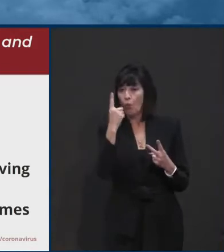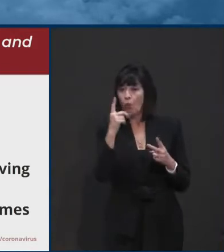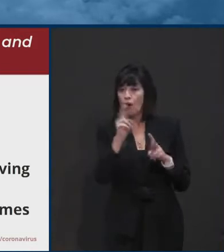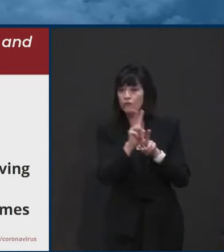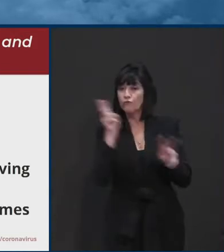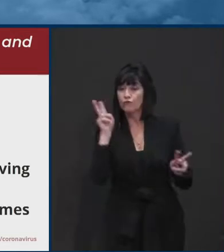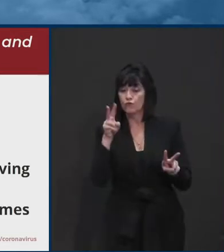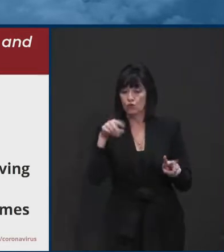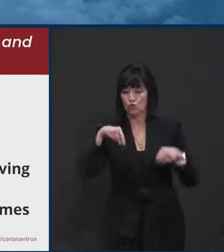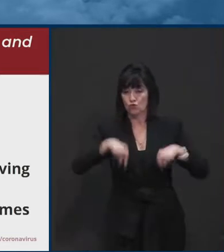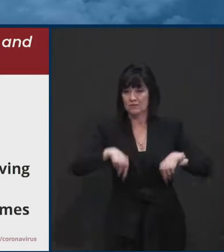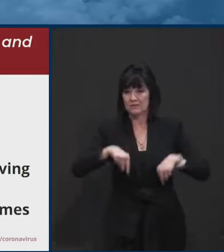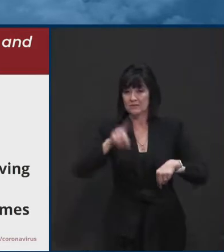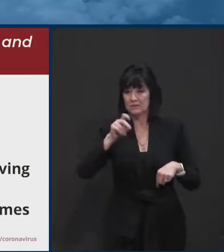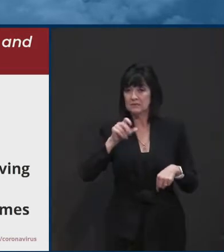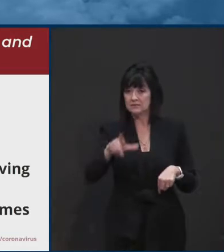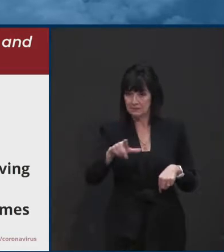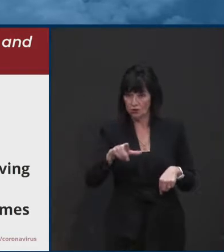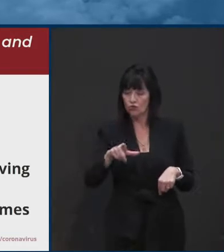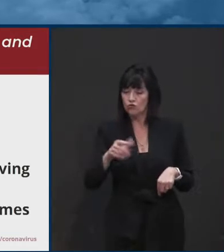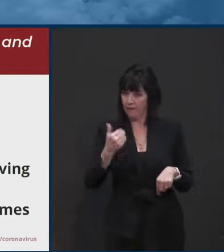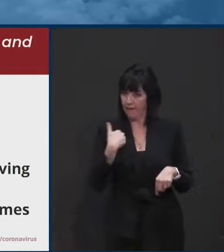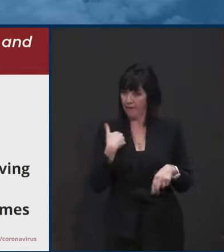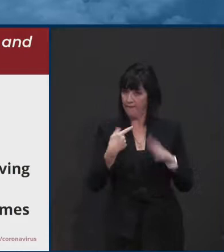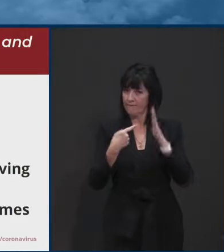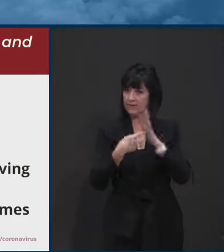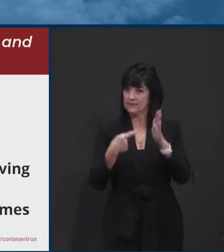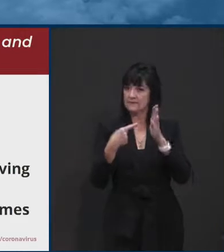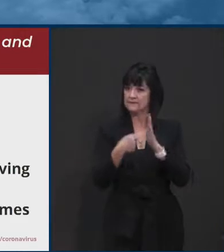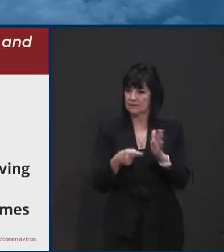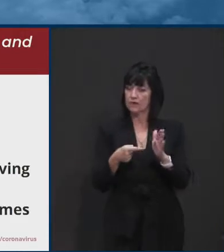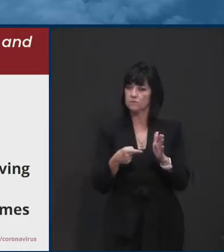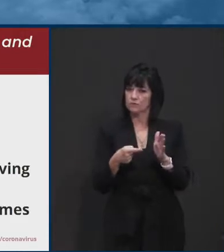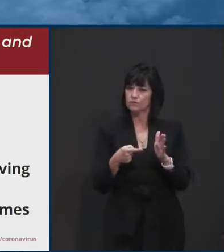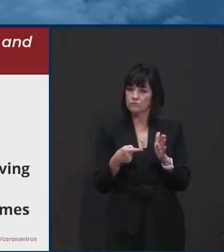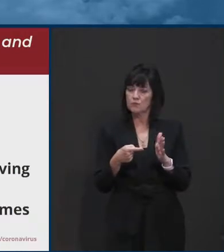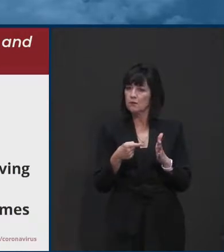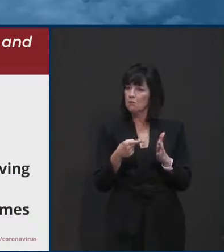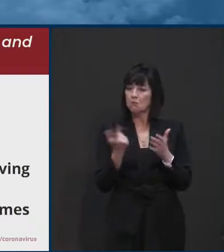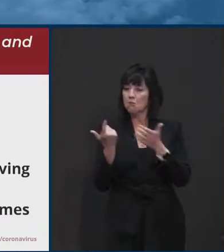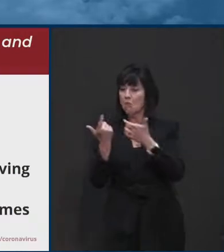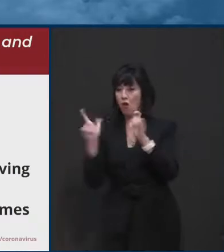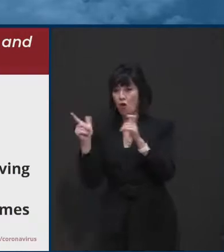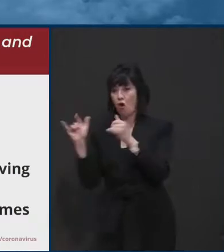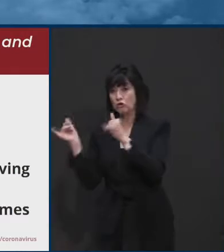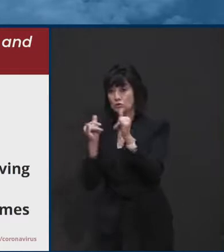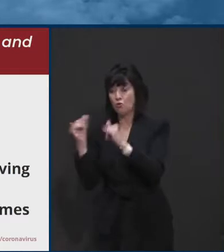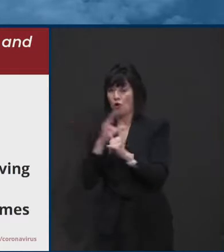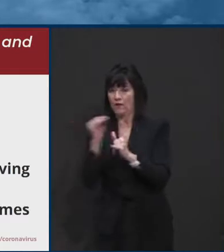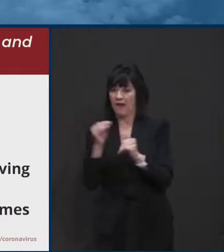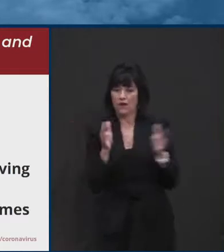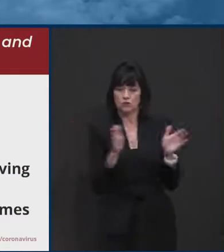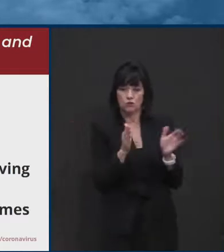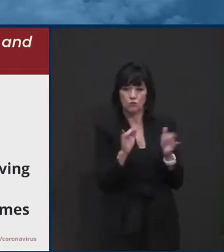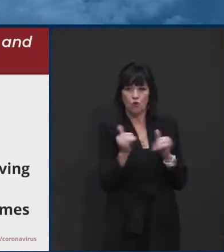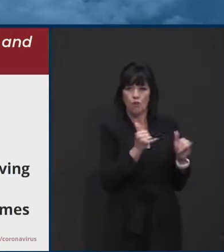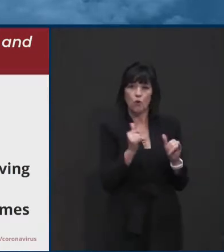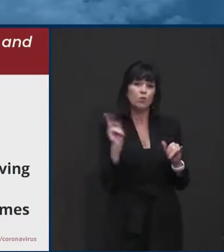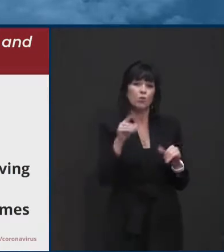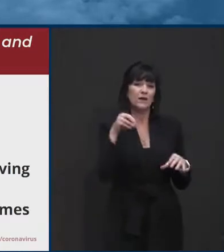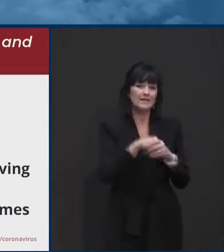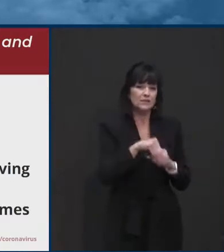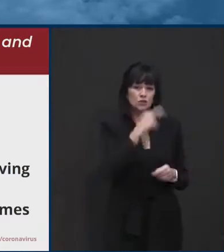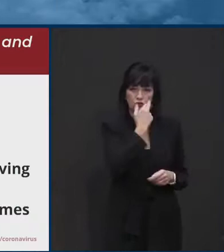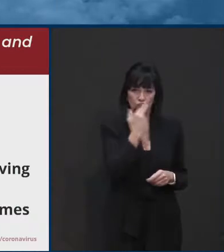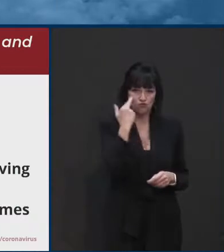have, uh, examples of, of multiple, both, uh, large and small parties in restaurants. Um, so